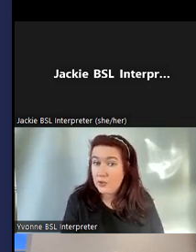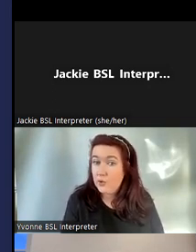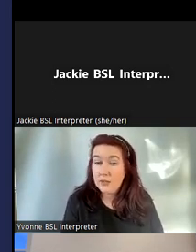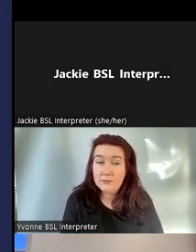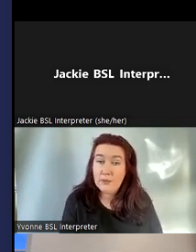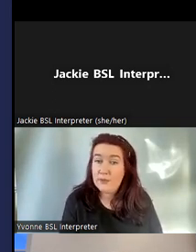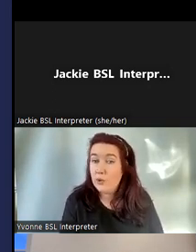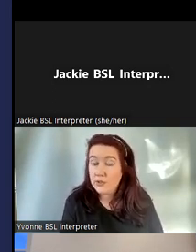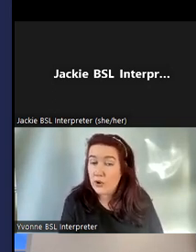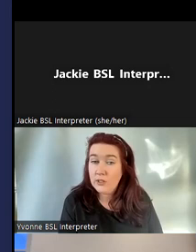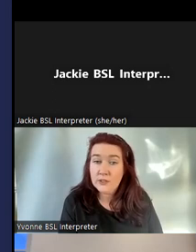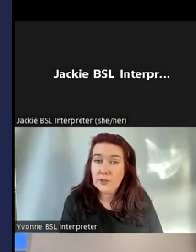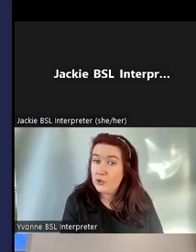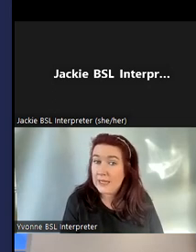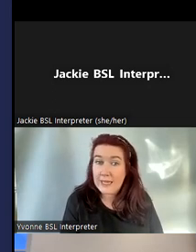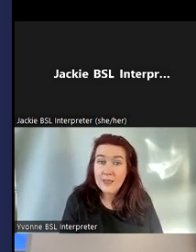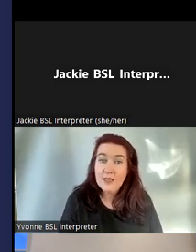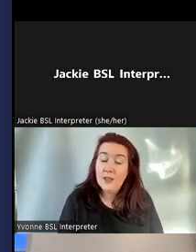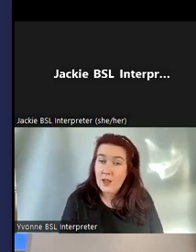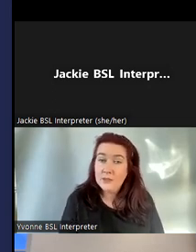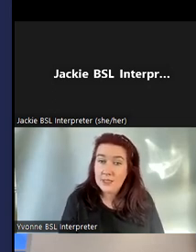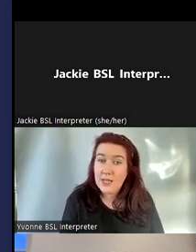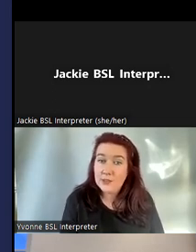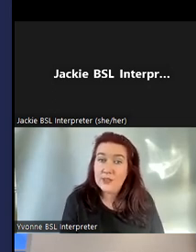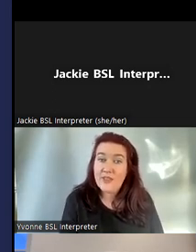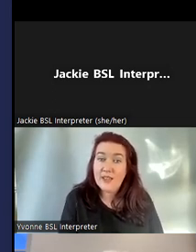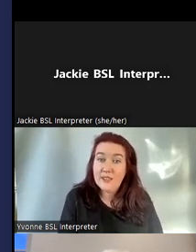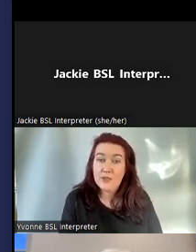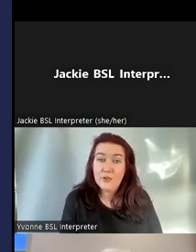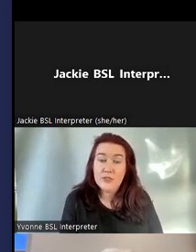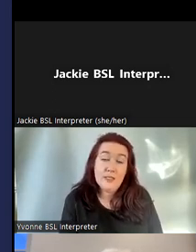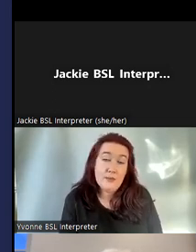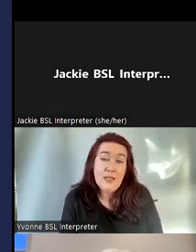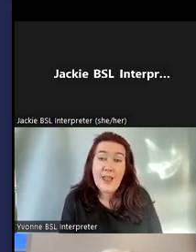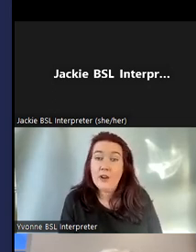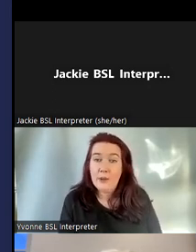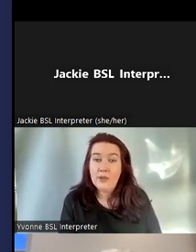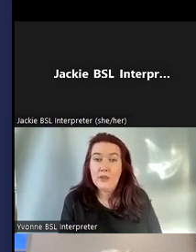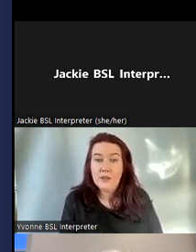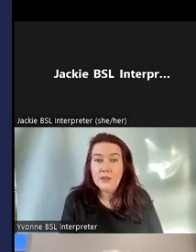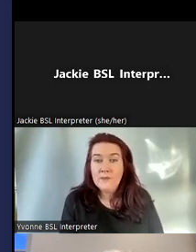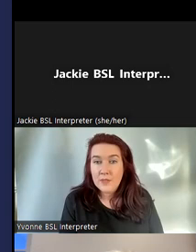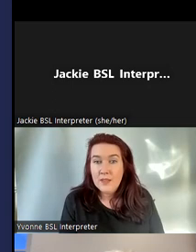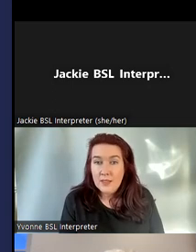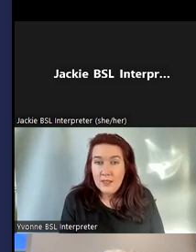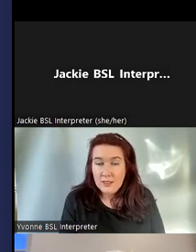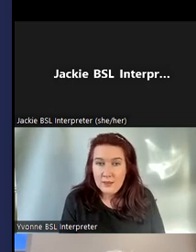live in Glasgow but people from all over Scotland or the UK come to the Glasgow Deaf Heritage Tours to learn about the